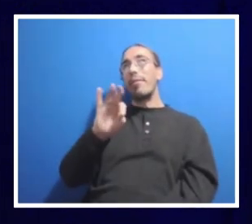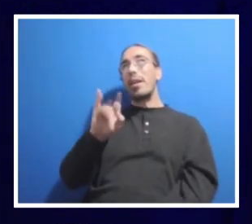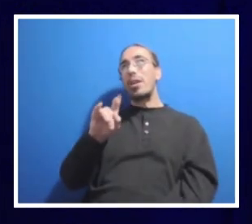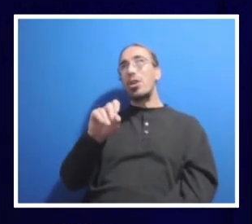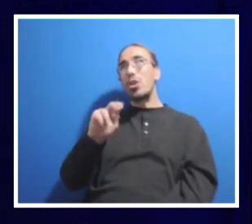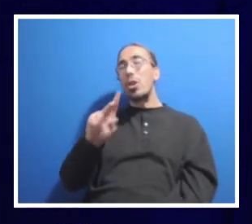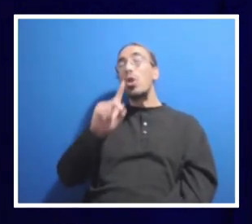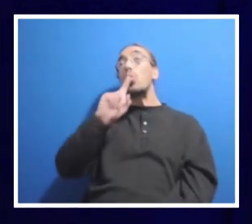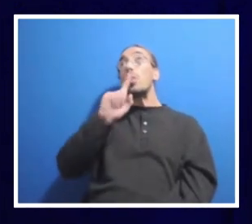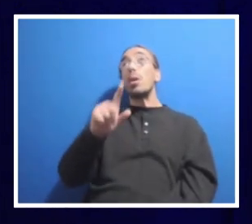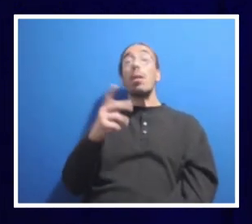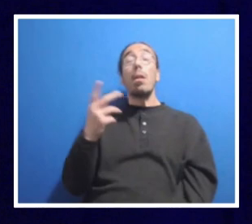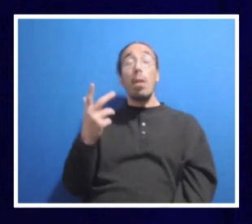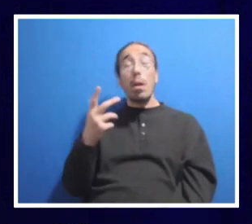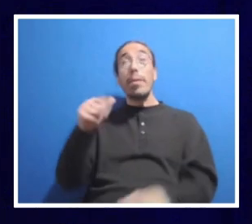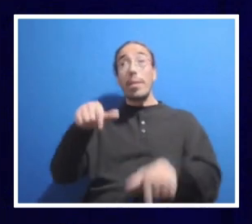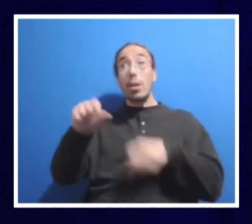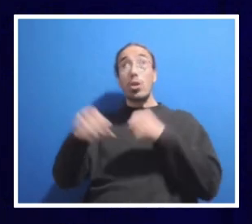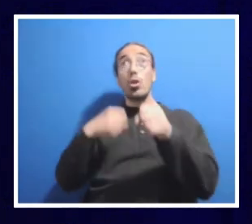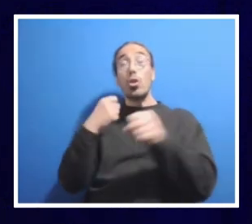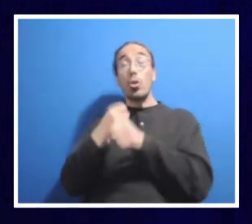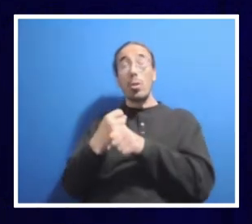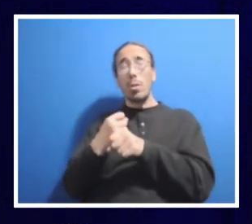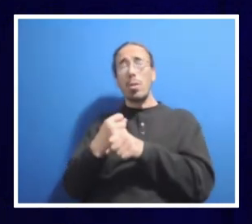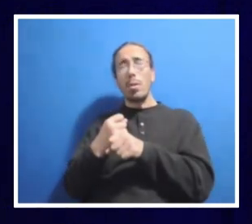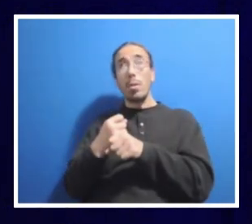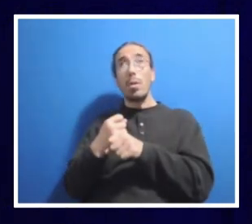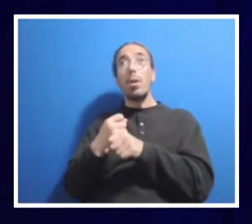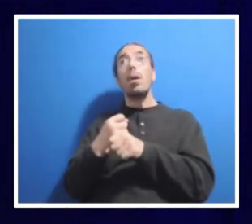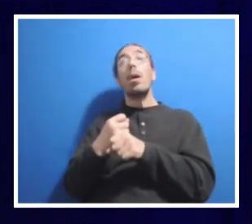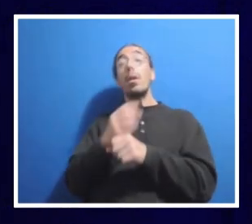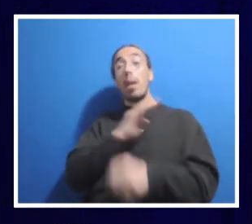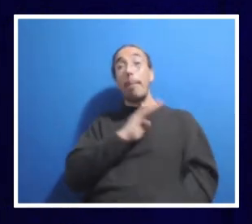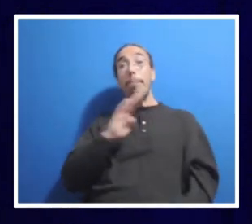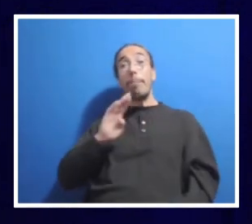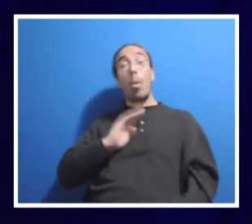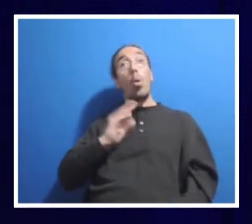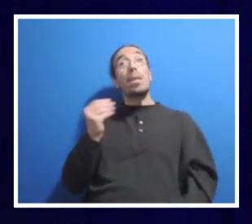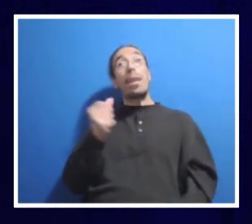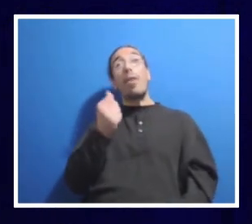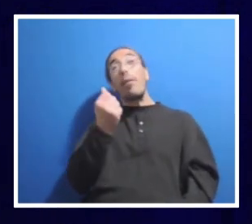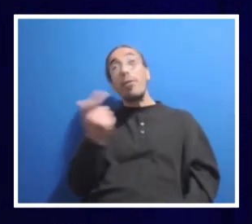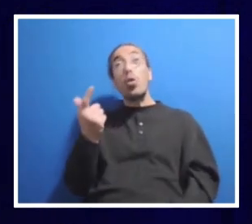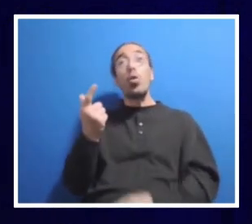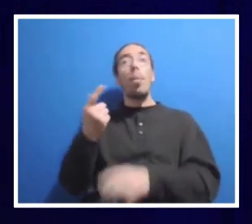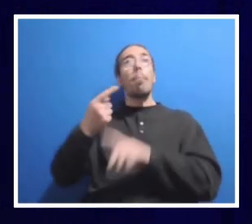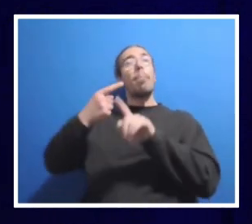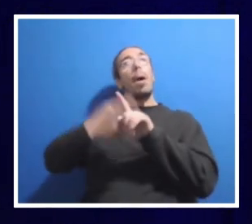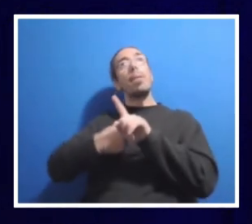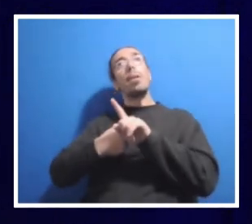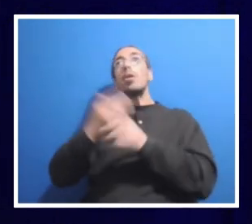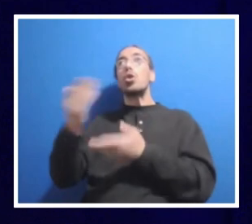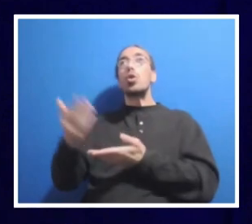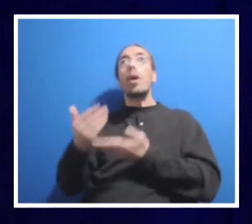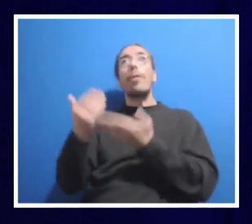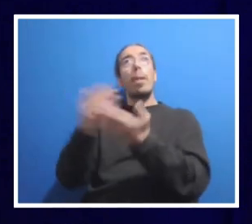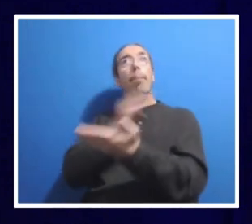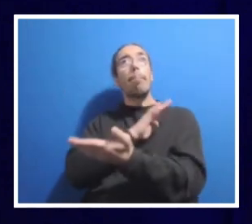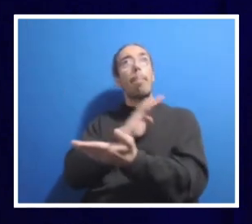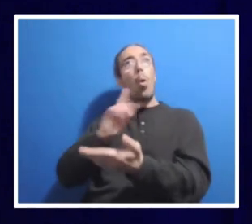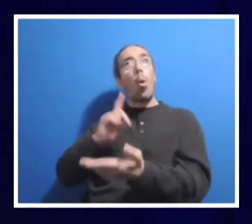year, remember, the board gave us a couple of months to come back to them with a better budget that they would approve.